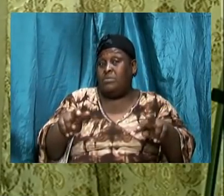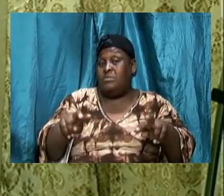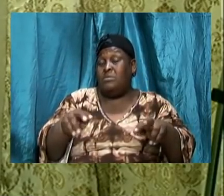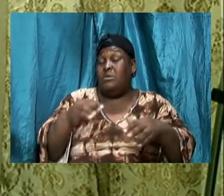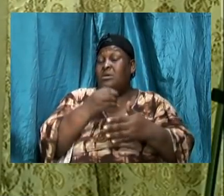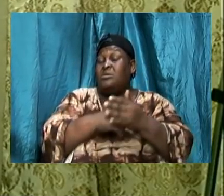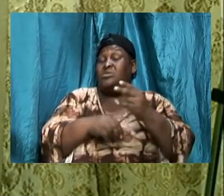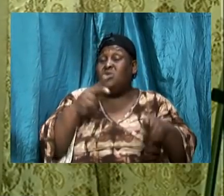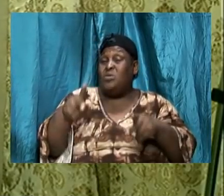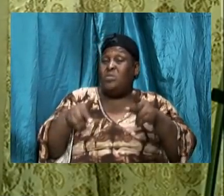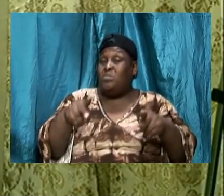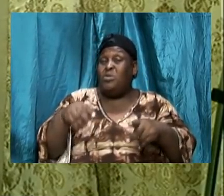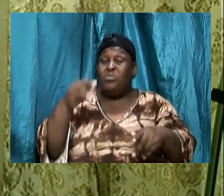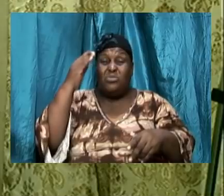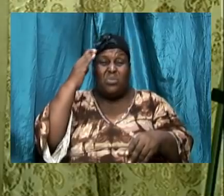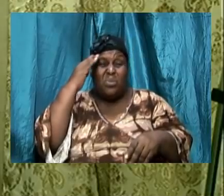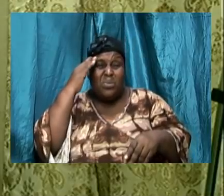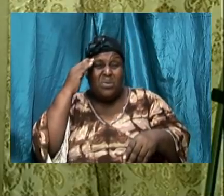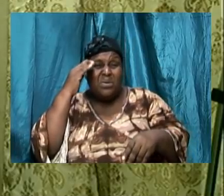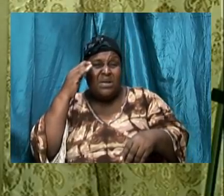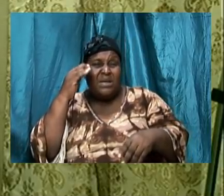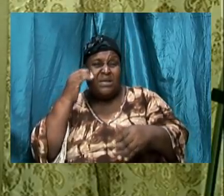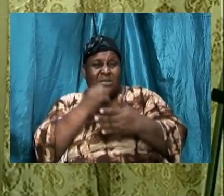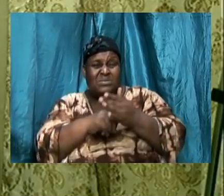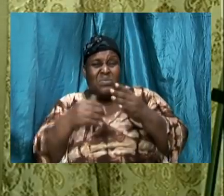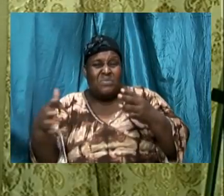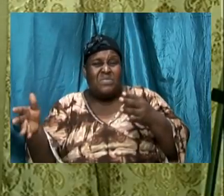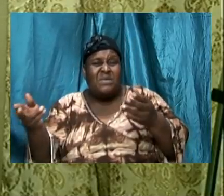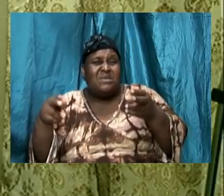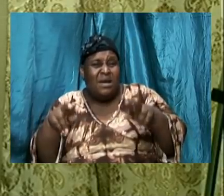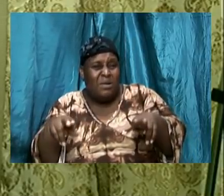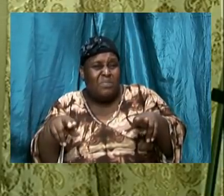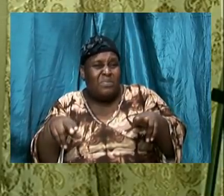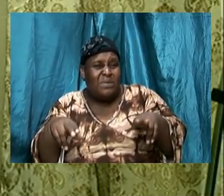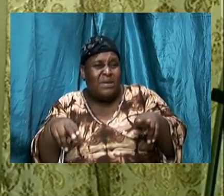that some things are going amiss some folks realize that they